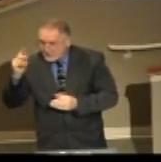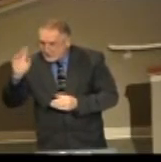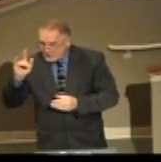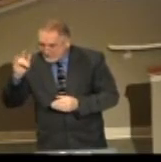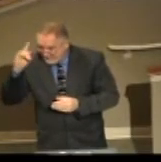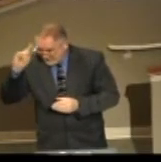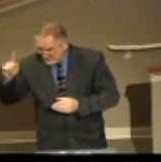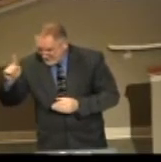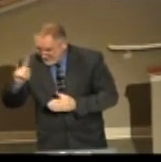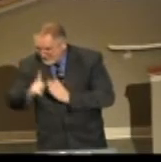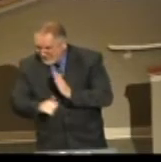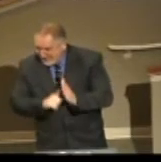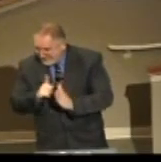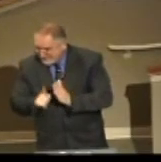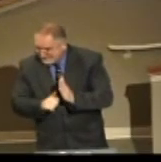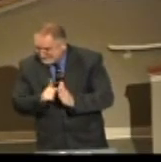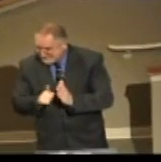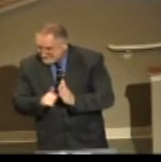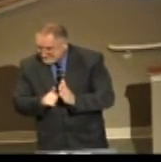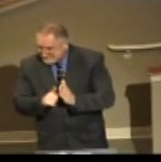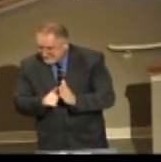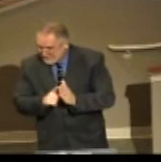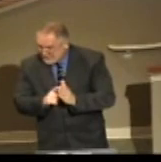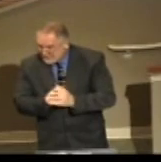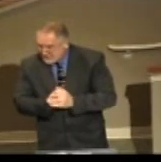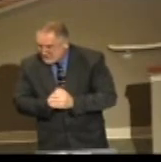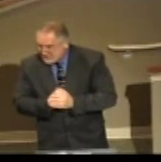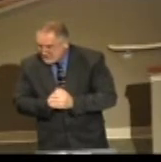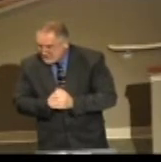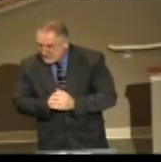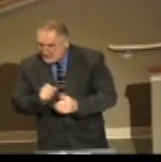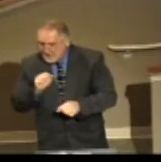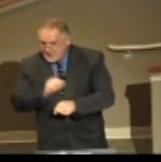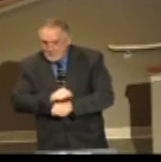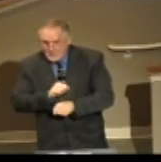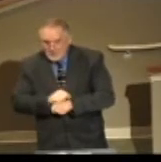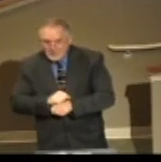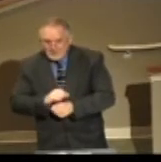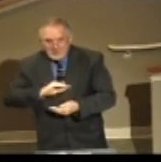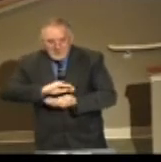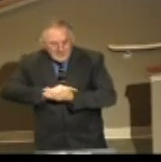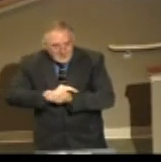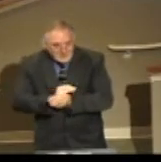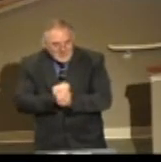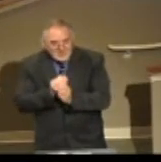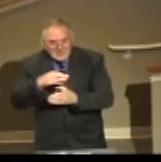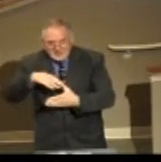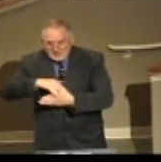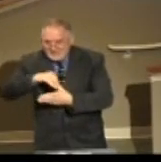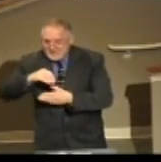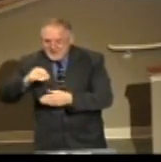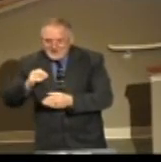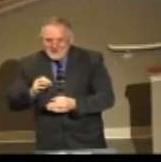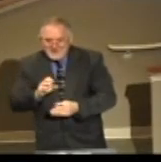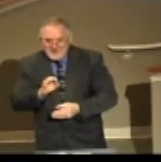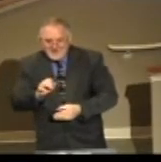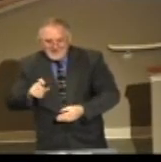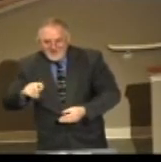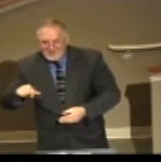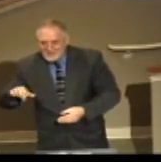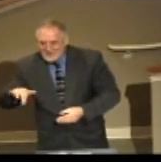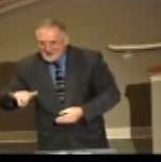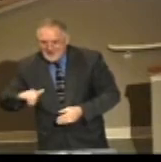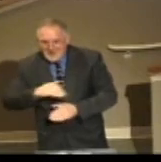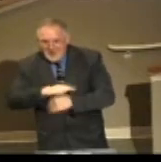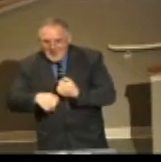I look so healthy today, honestly, this is where I got it at. I worked at a cheese and meat factory. And all the cheese and